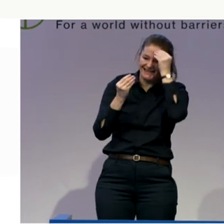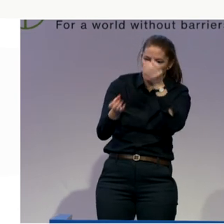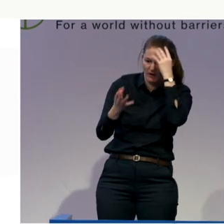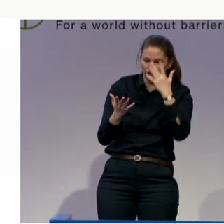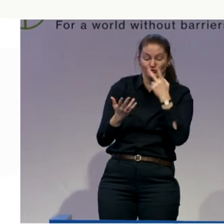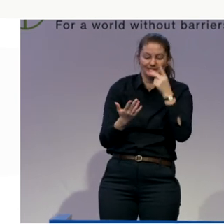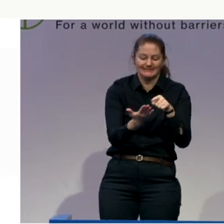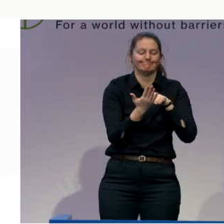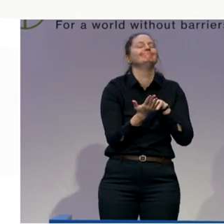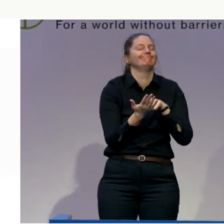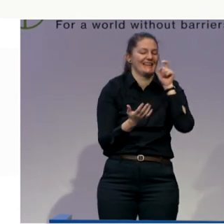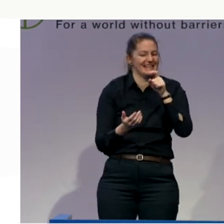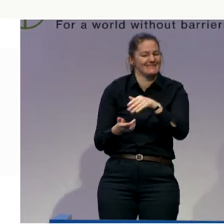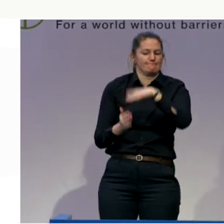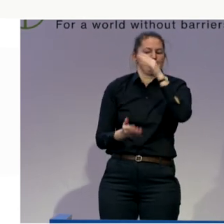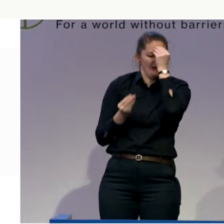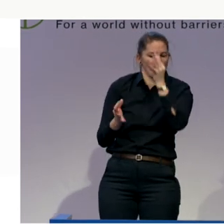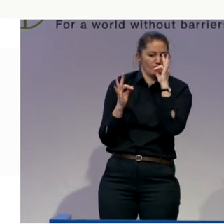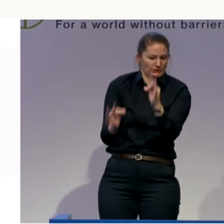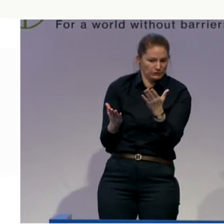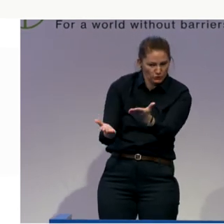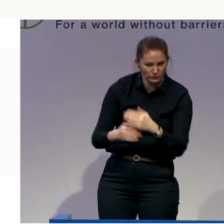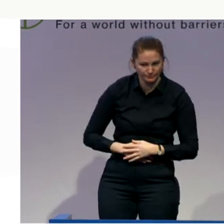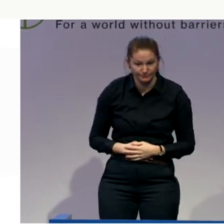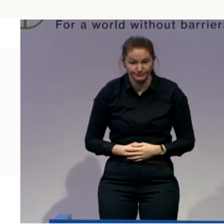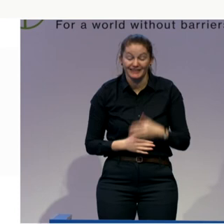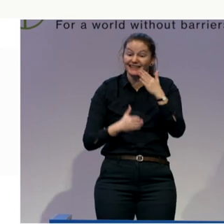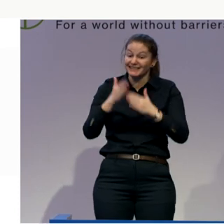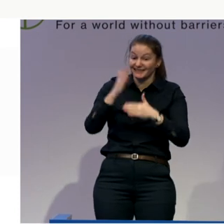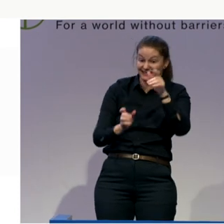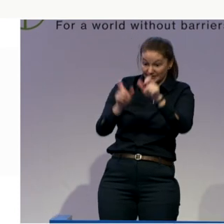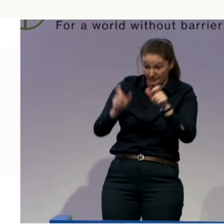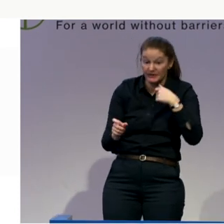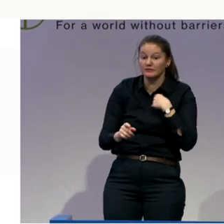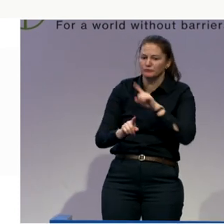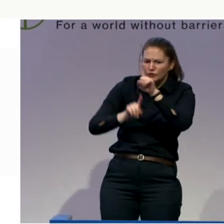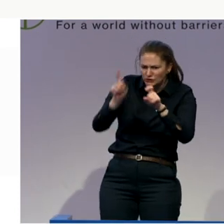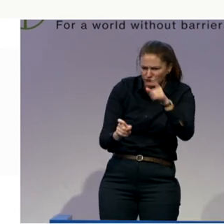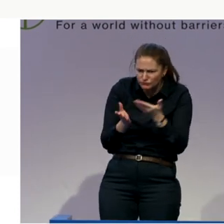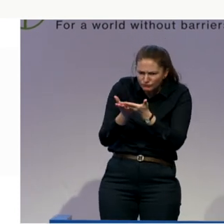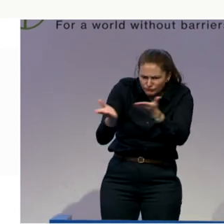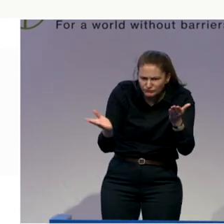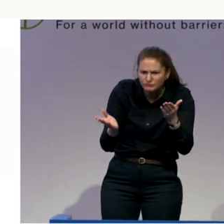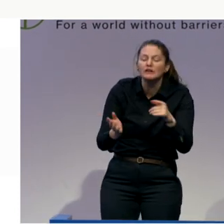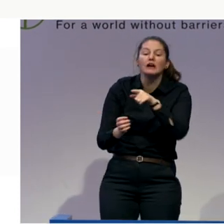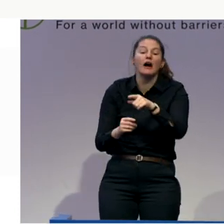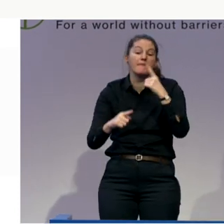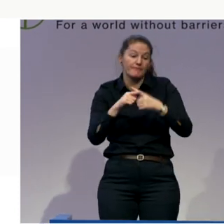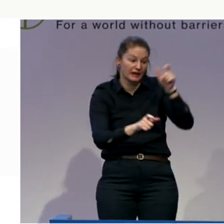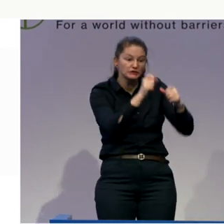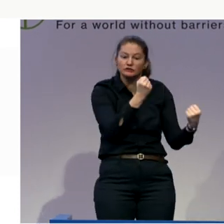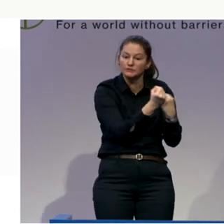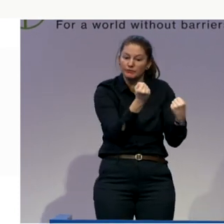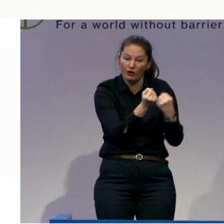asked persons with disabilities themselves and the people who support them, the informal carers, because